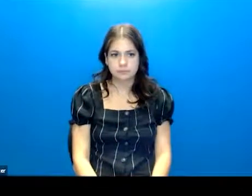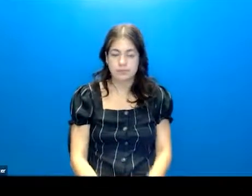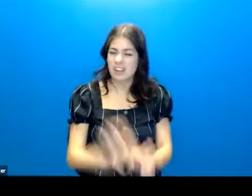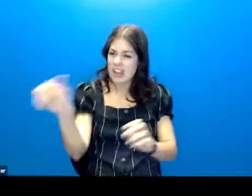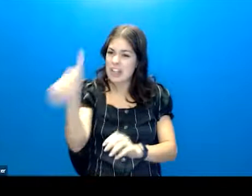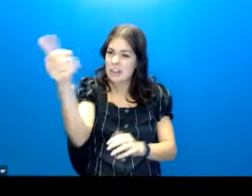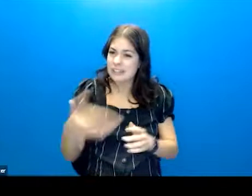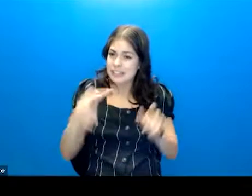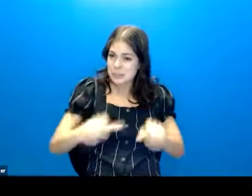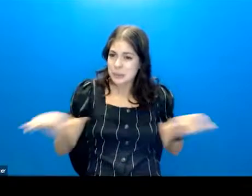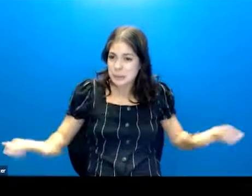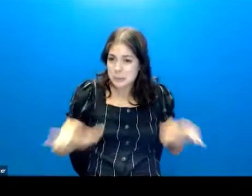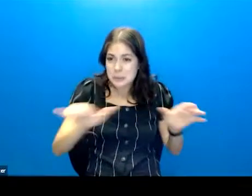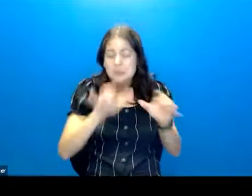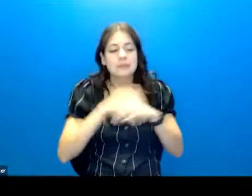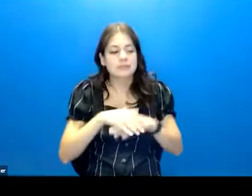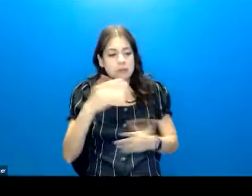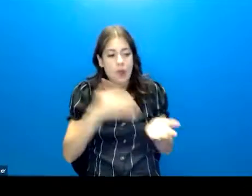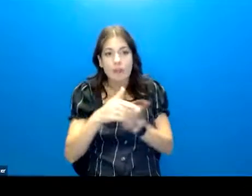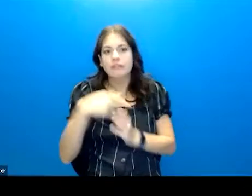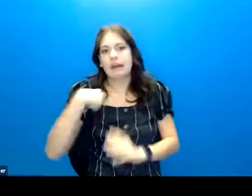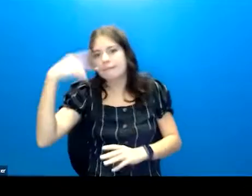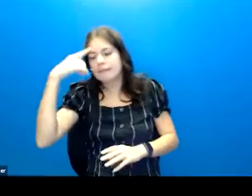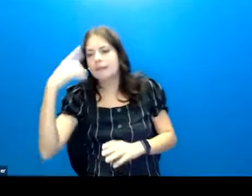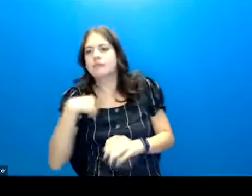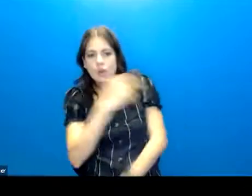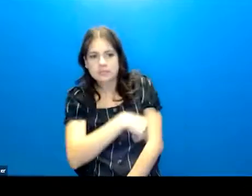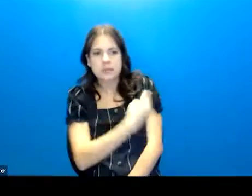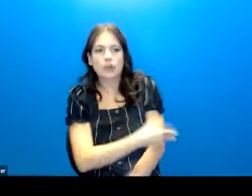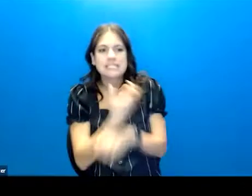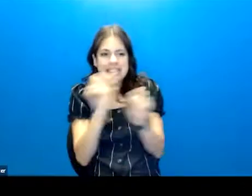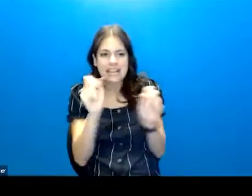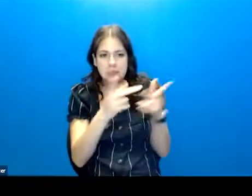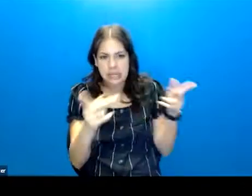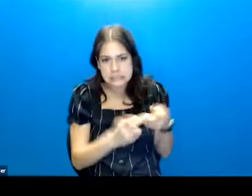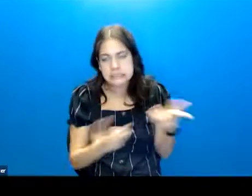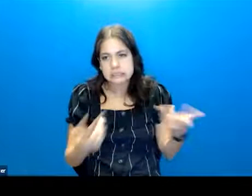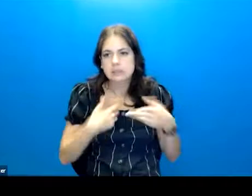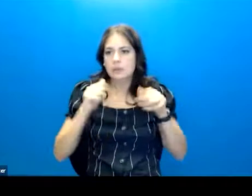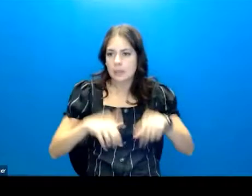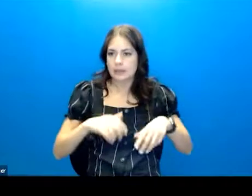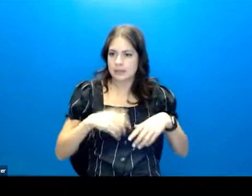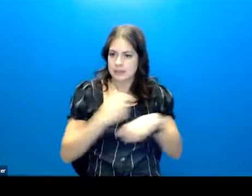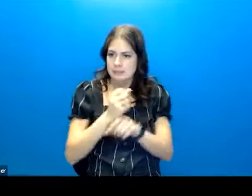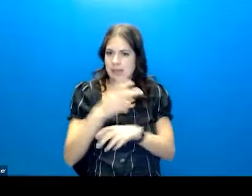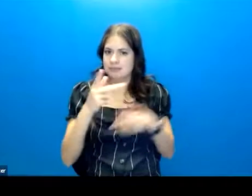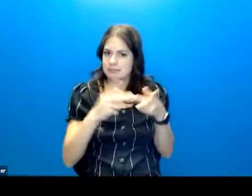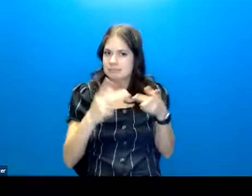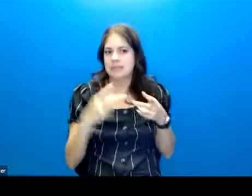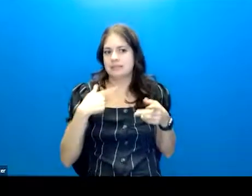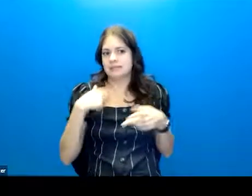other things that you can use. I think oftentimes, again, we think of the hospital as the safe place when we can create a lot of safety in the home.